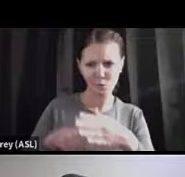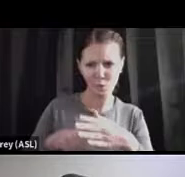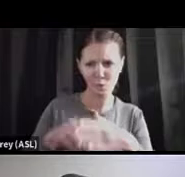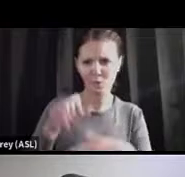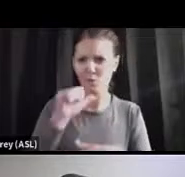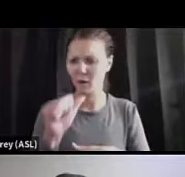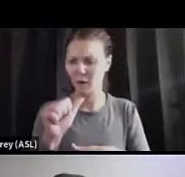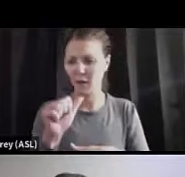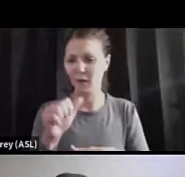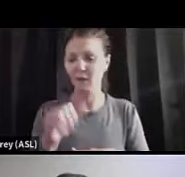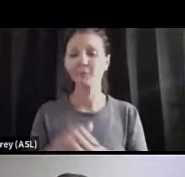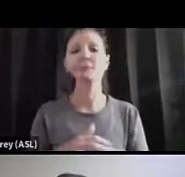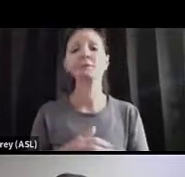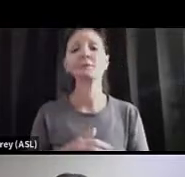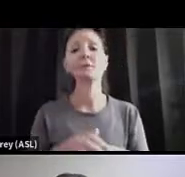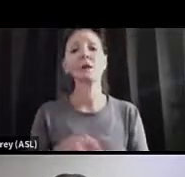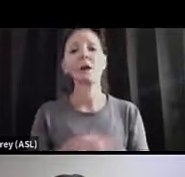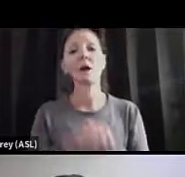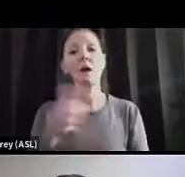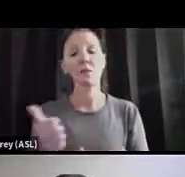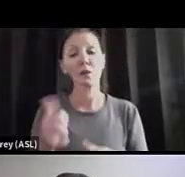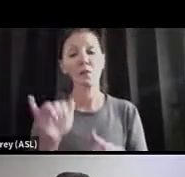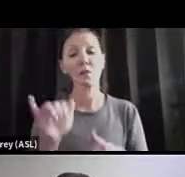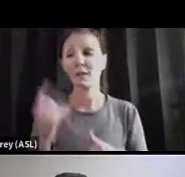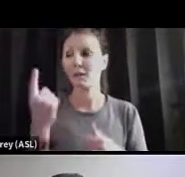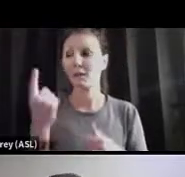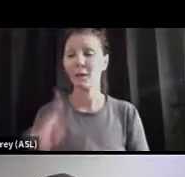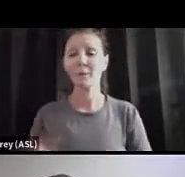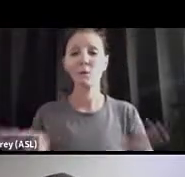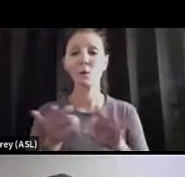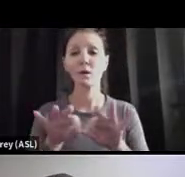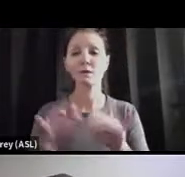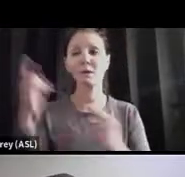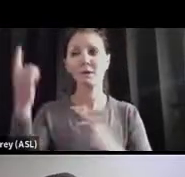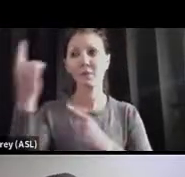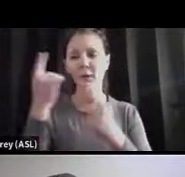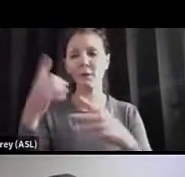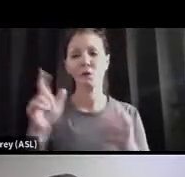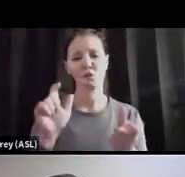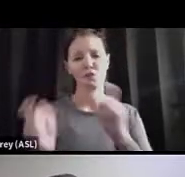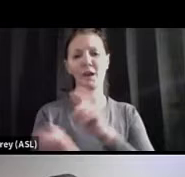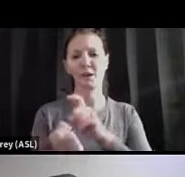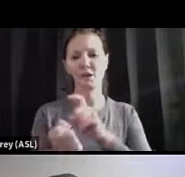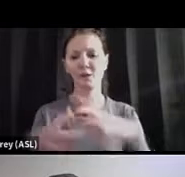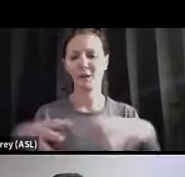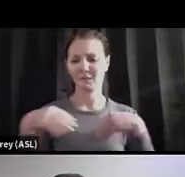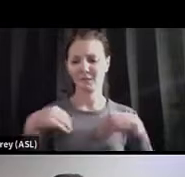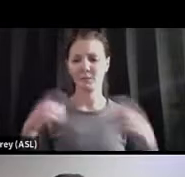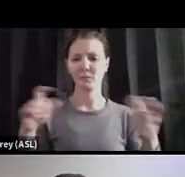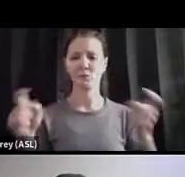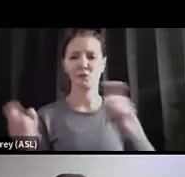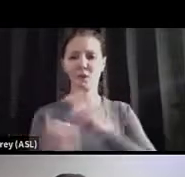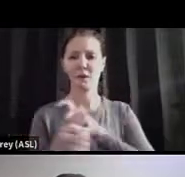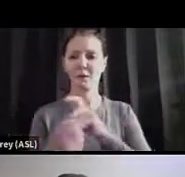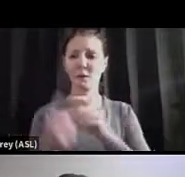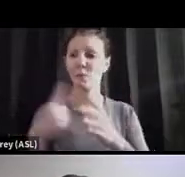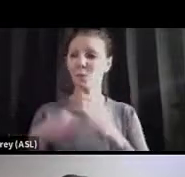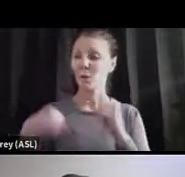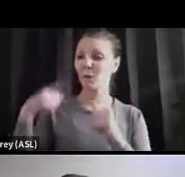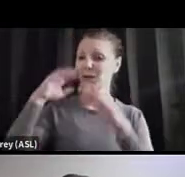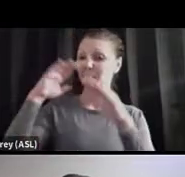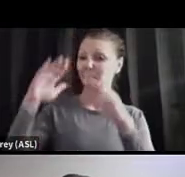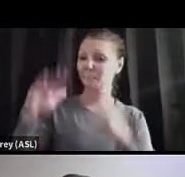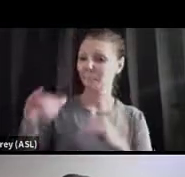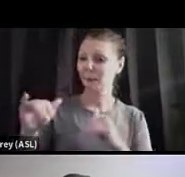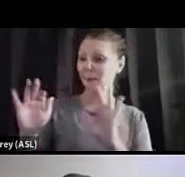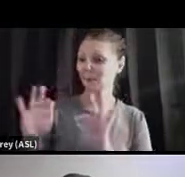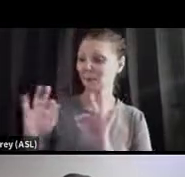very, very important to think about change and accept that things that are going to change. Things that we've taken for granted may not always turn